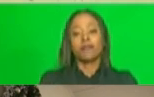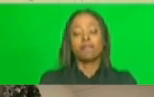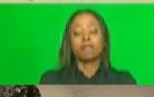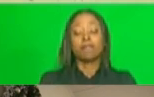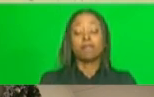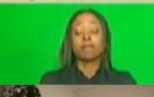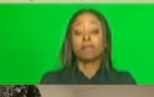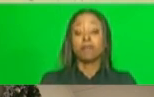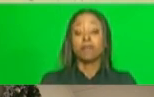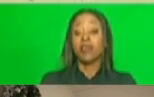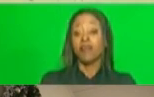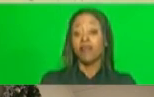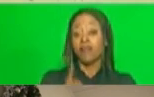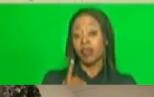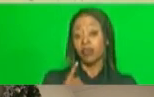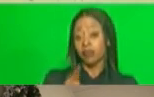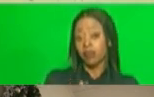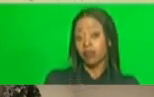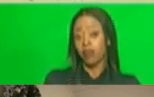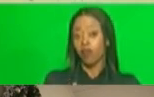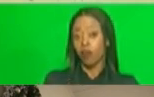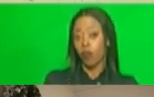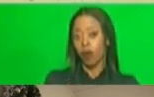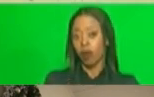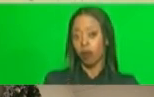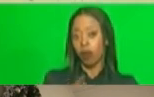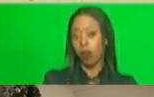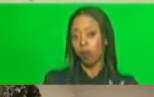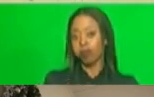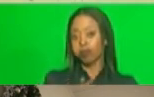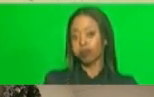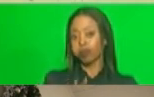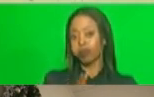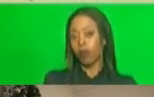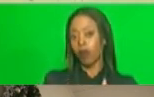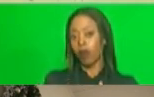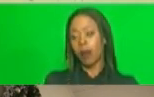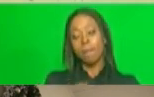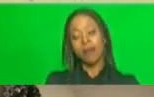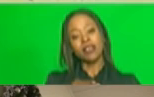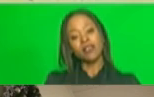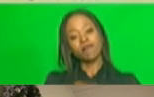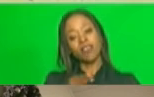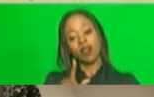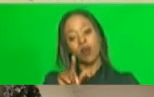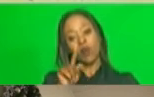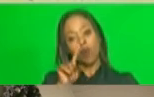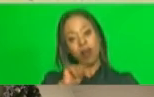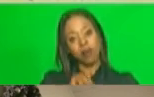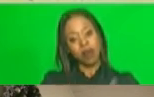The initial phase of inspections will need to be completed within a month.